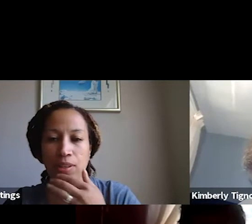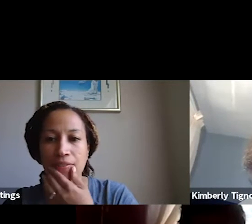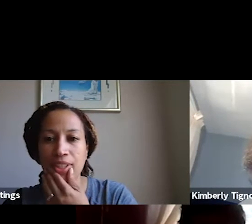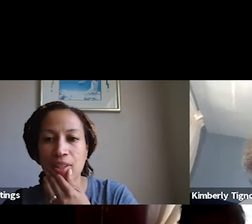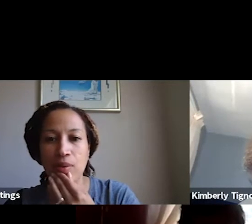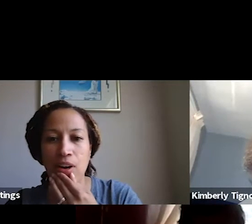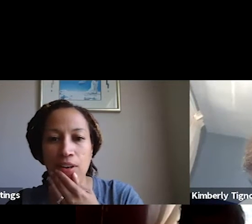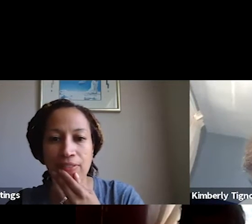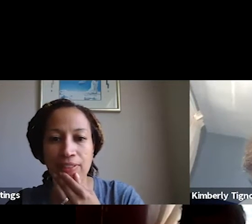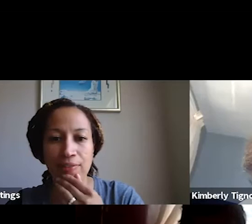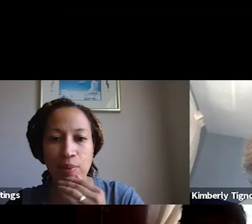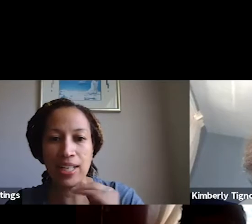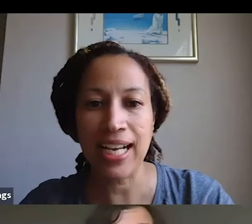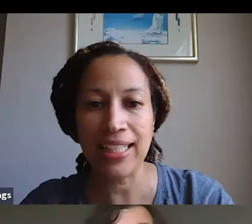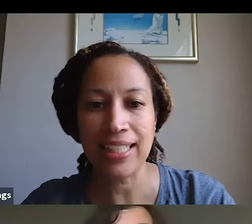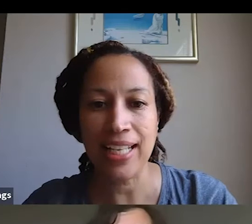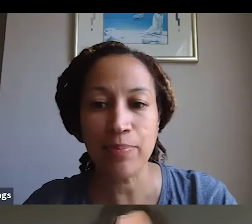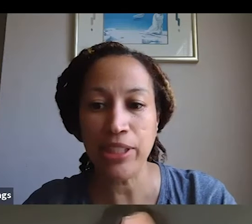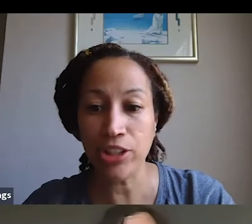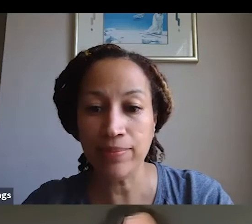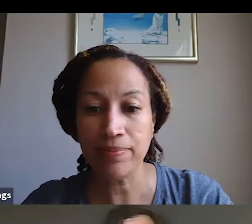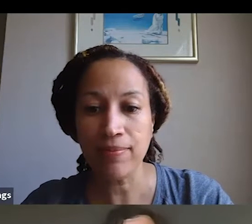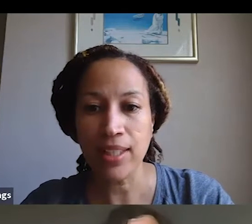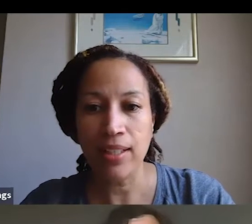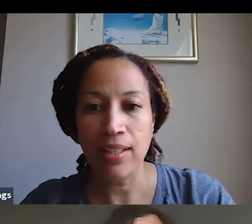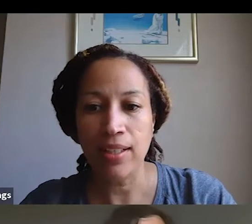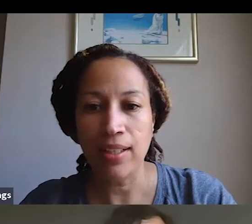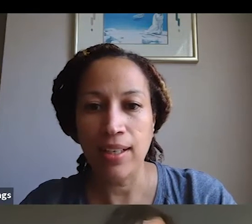your video off if you are not a speaker.